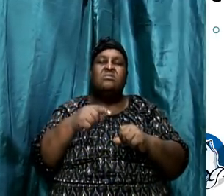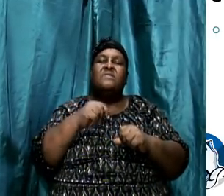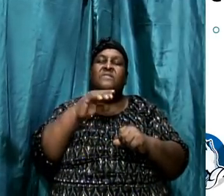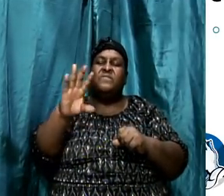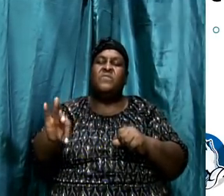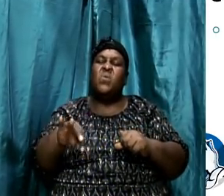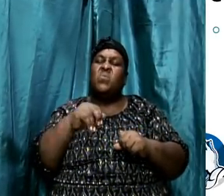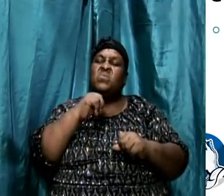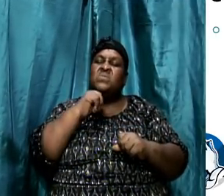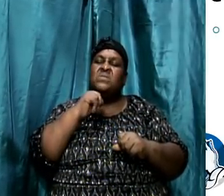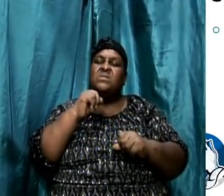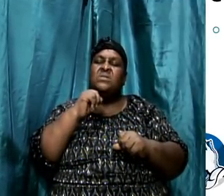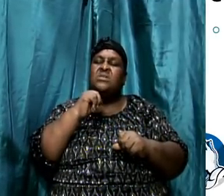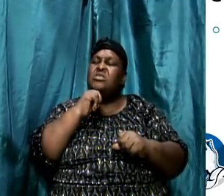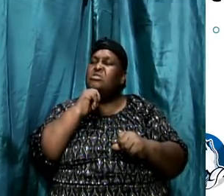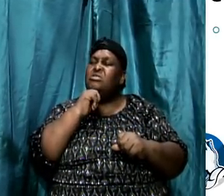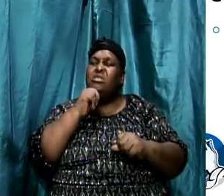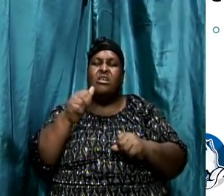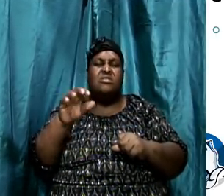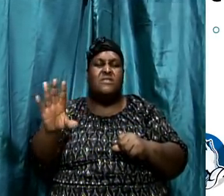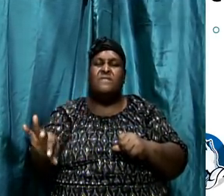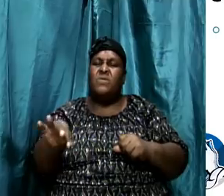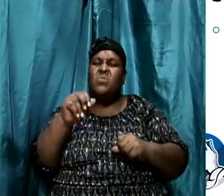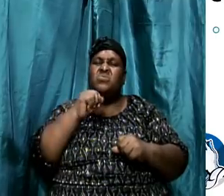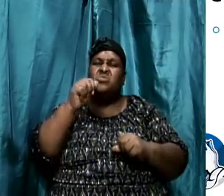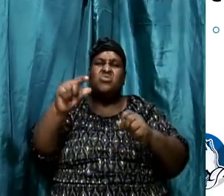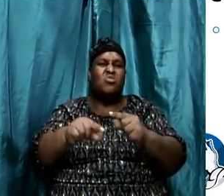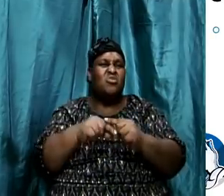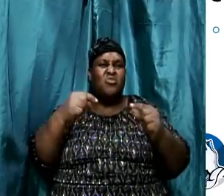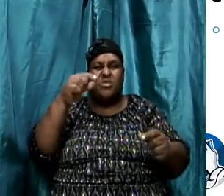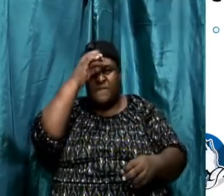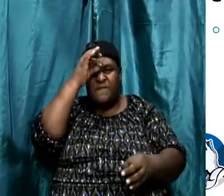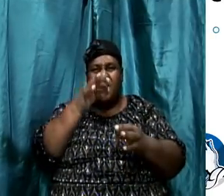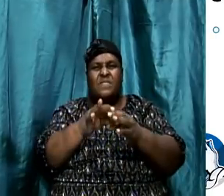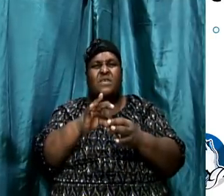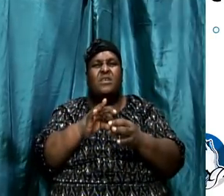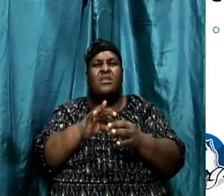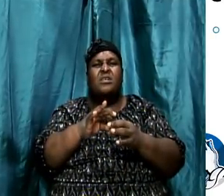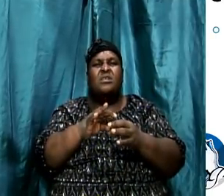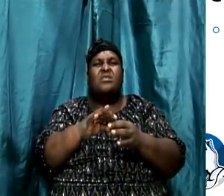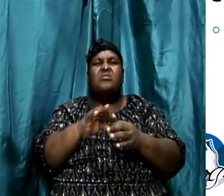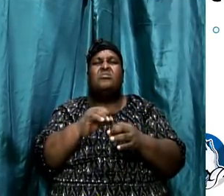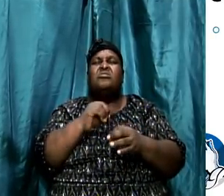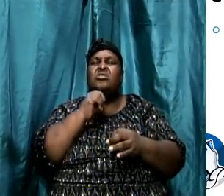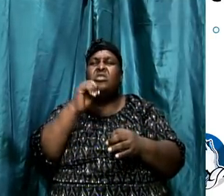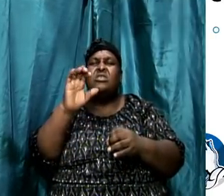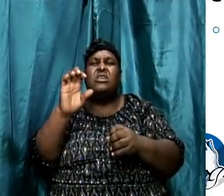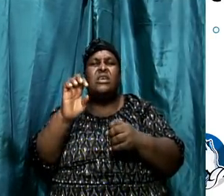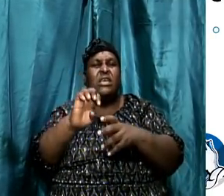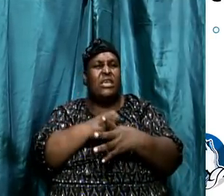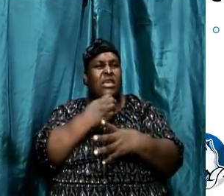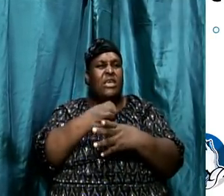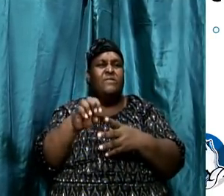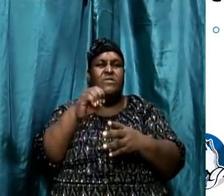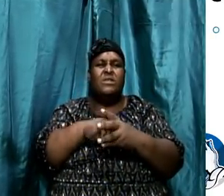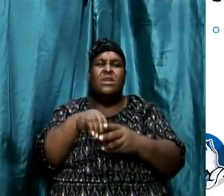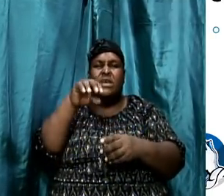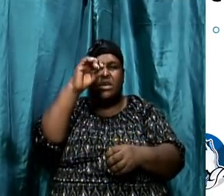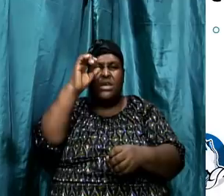great faith, not even in Israel. Now faith there speaks to believe.